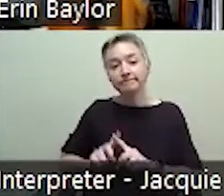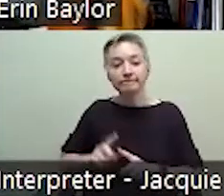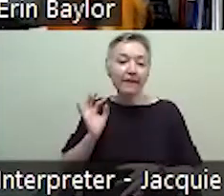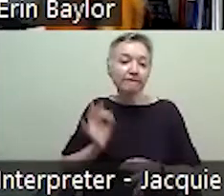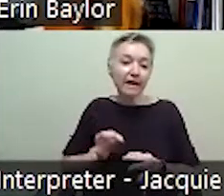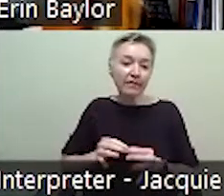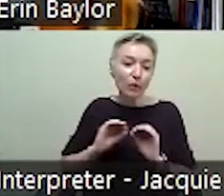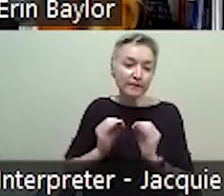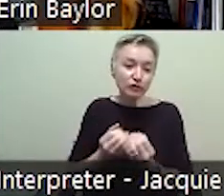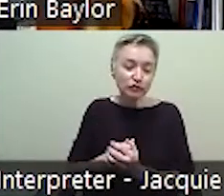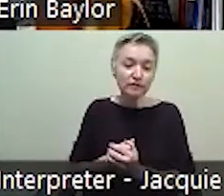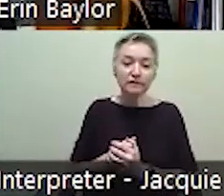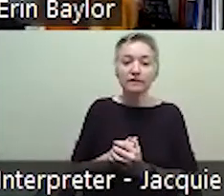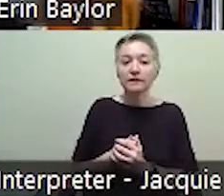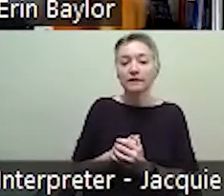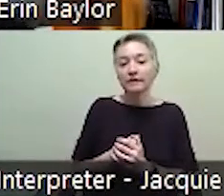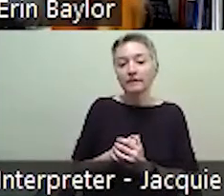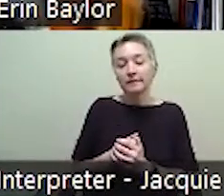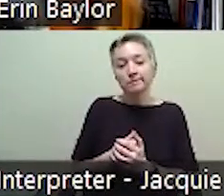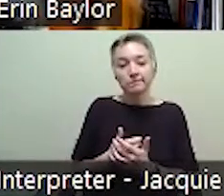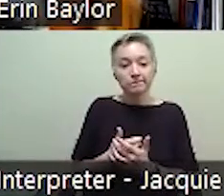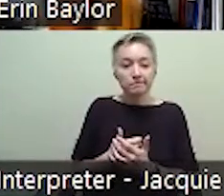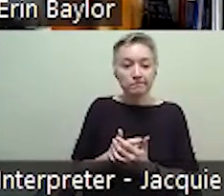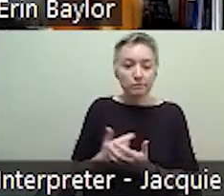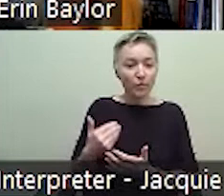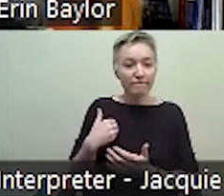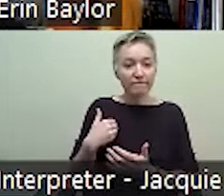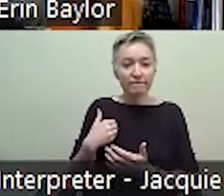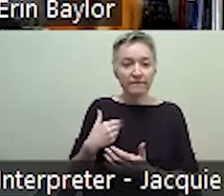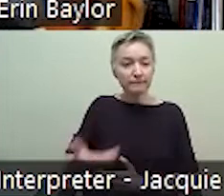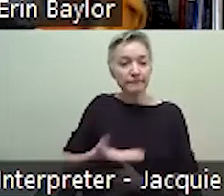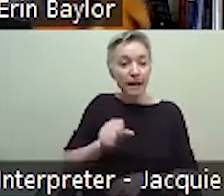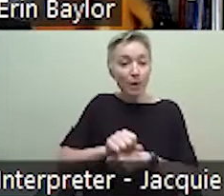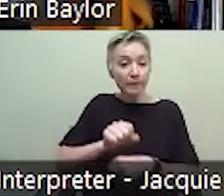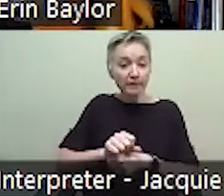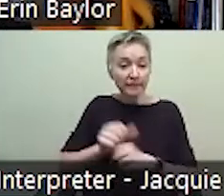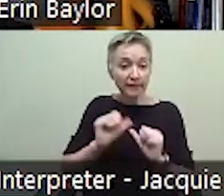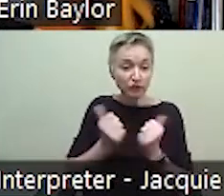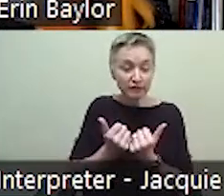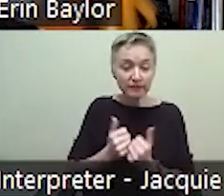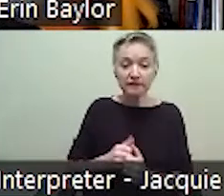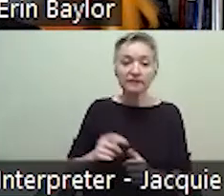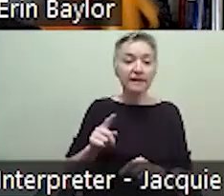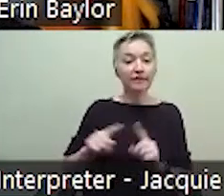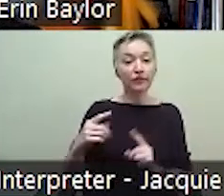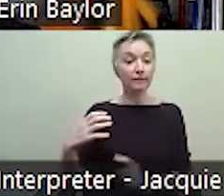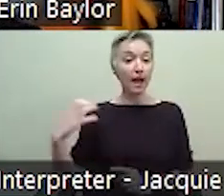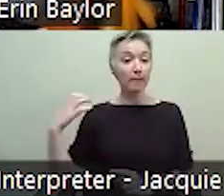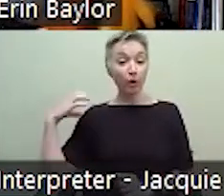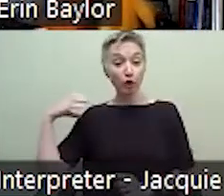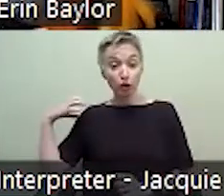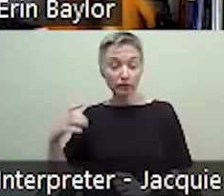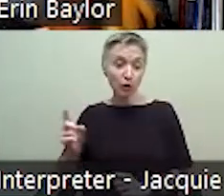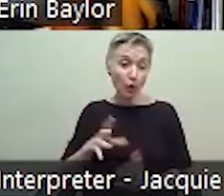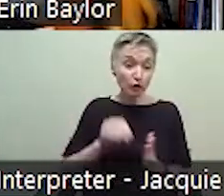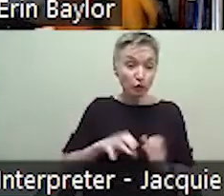organizations. We have employment agencies and employers where students can go to look for